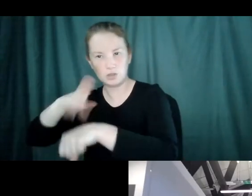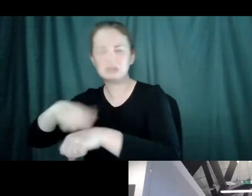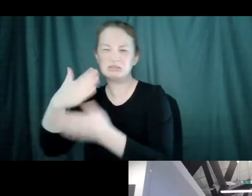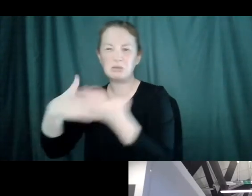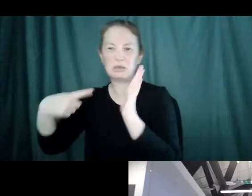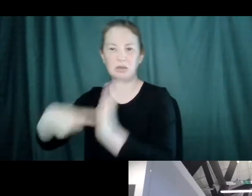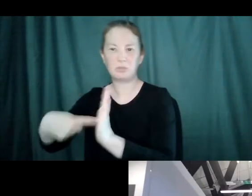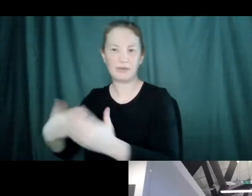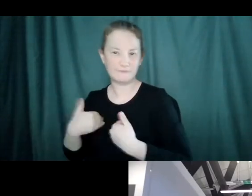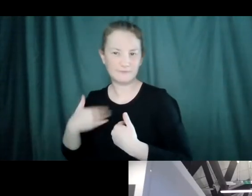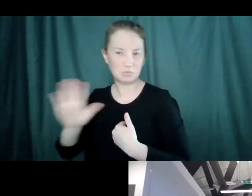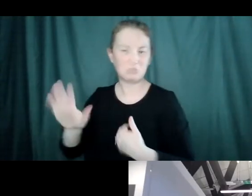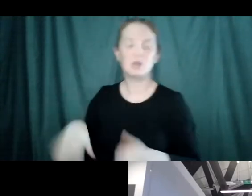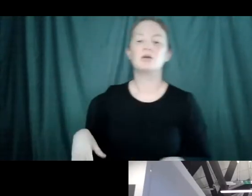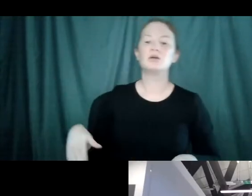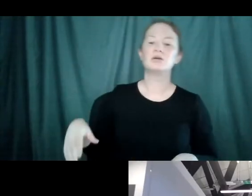but, um,